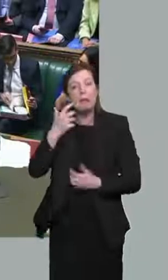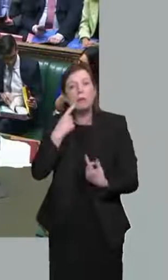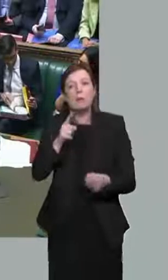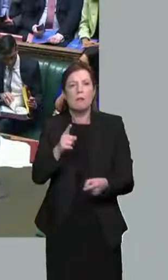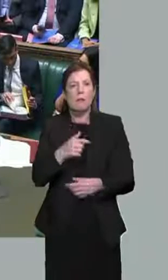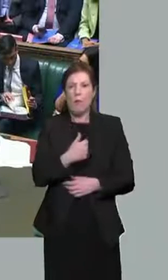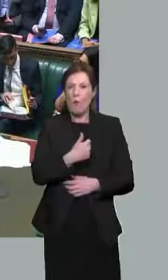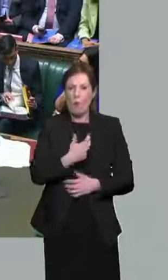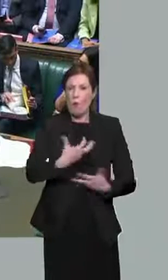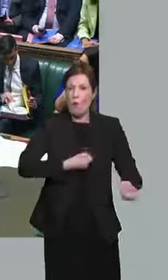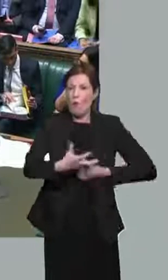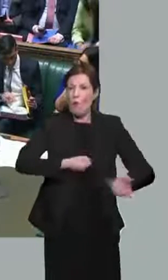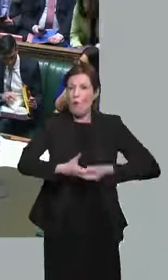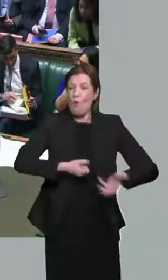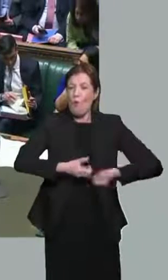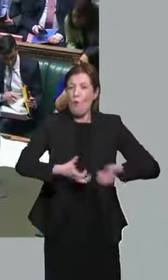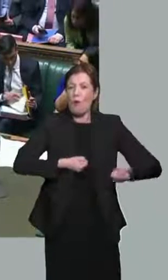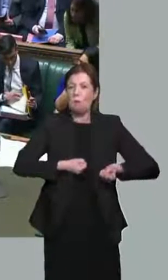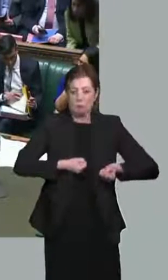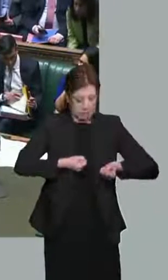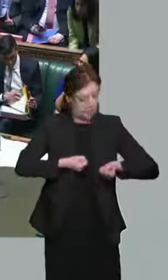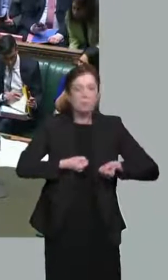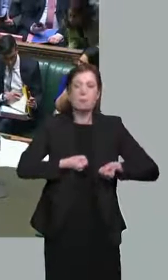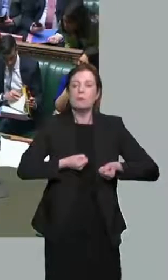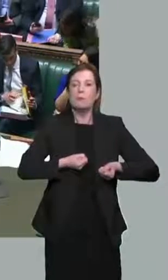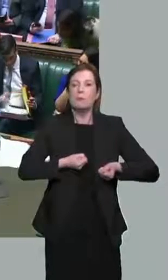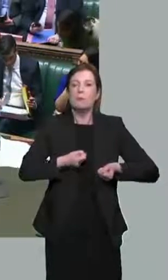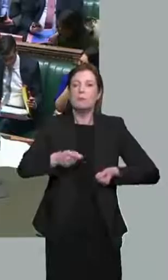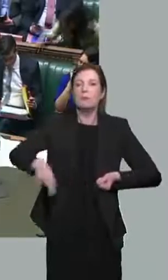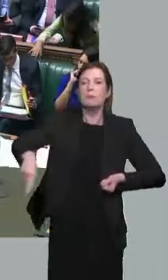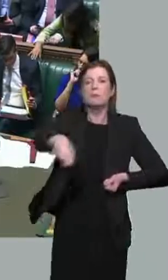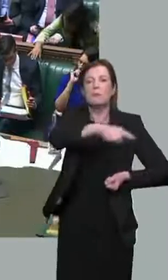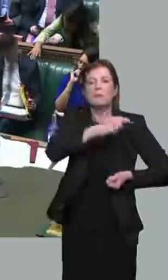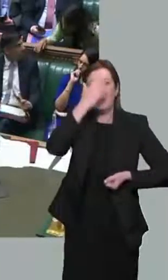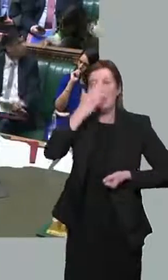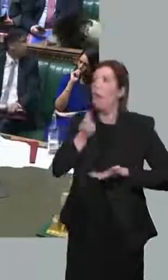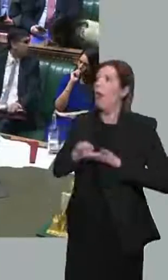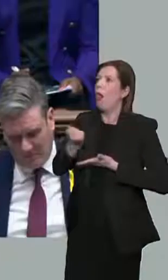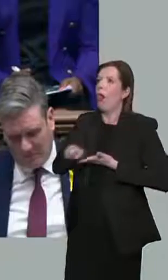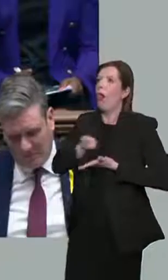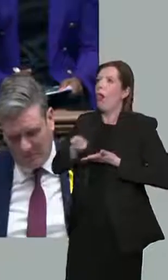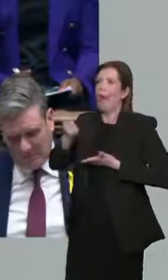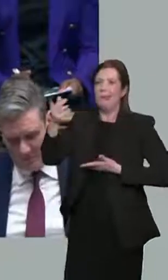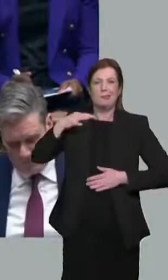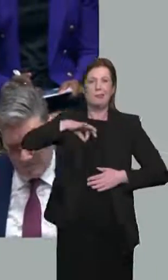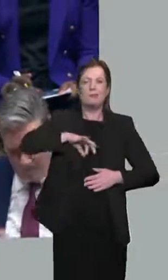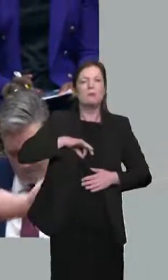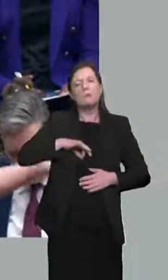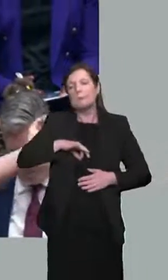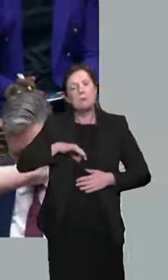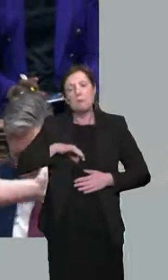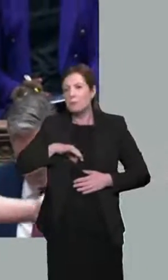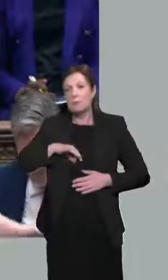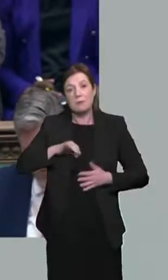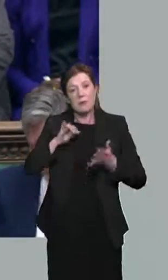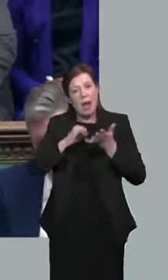cash machine for them, but it is British people who are paying out. And it is deeply regrettable that